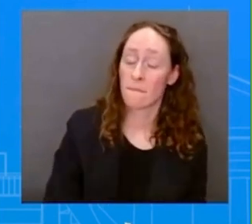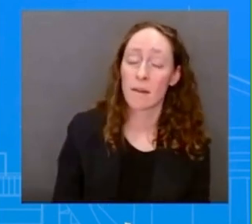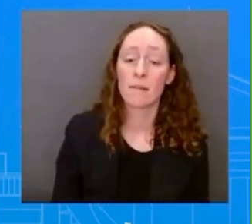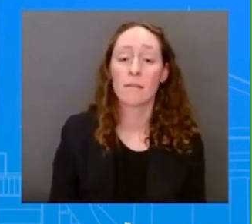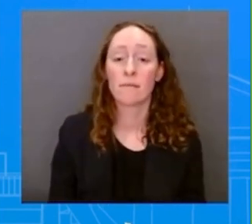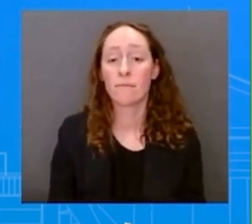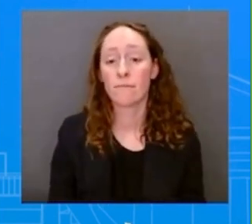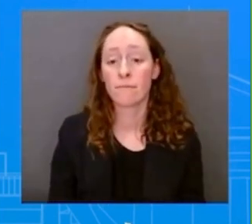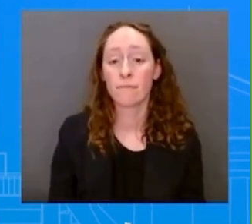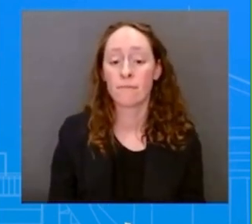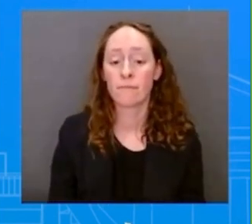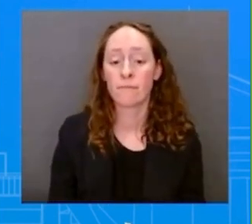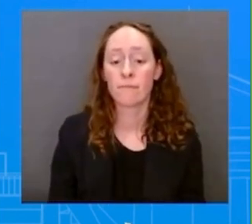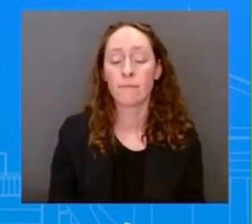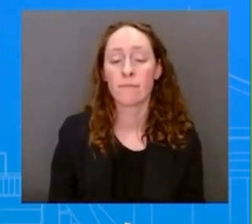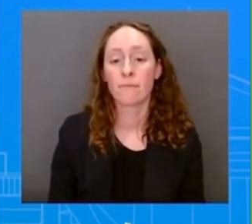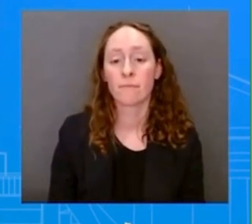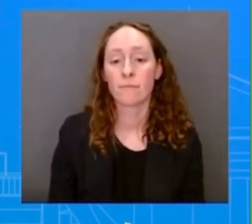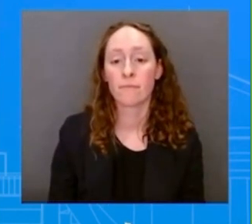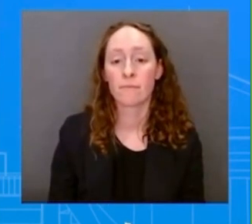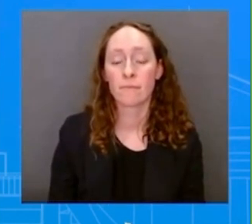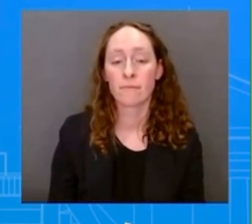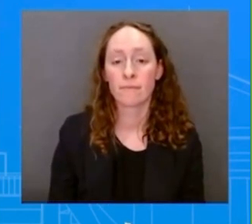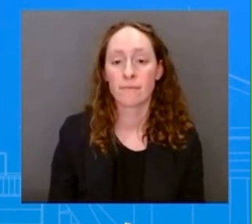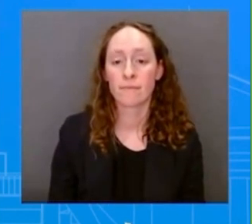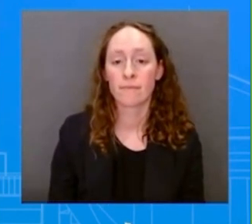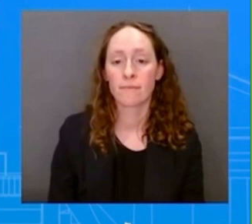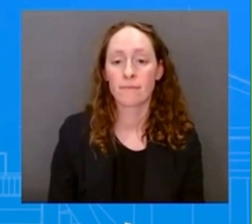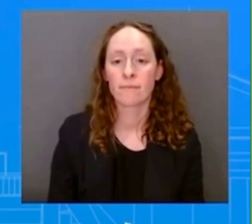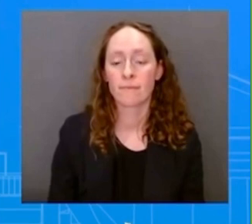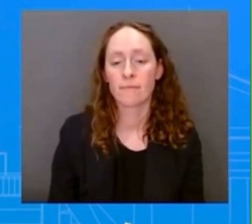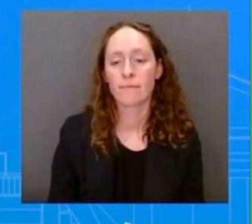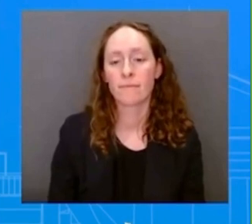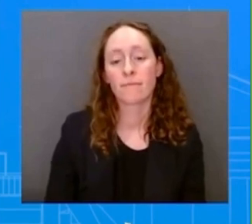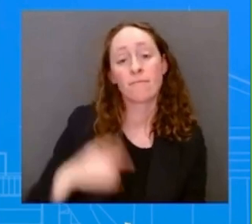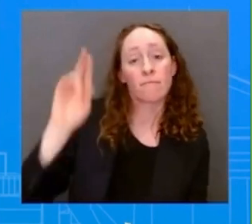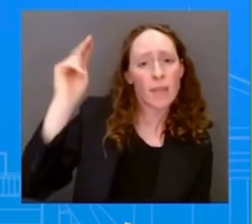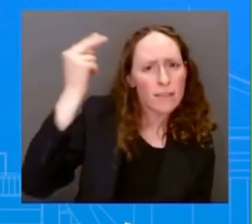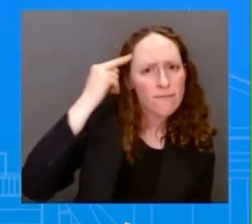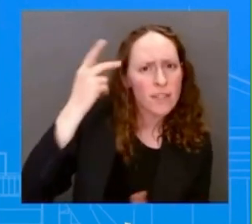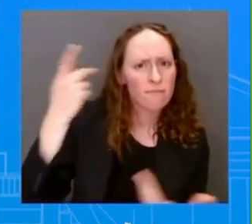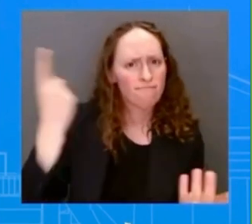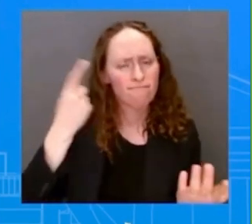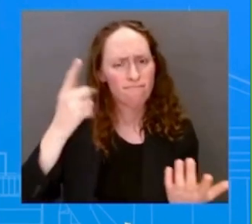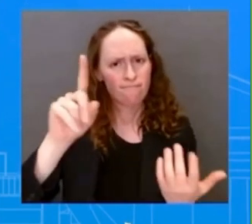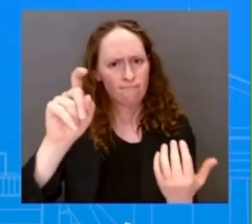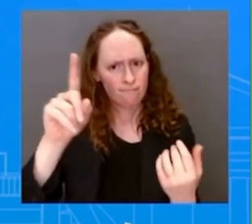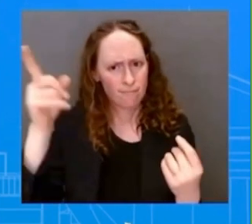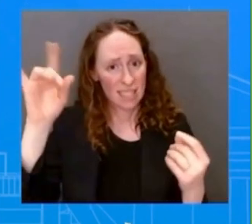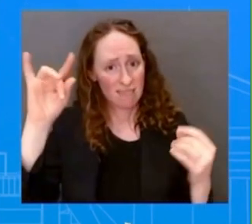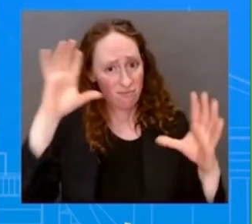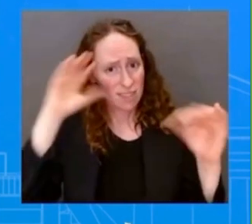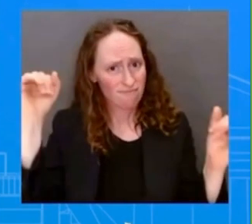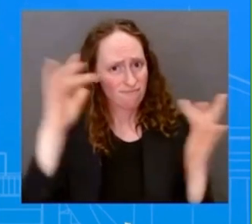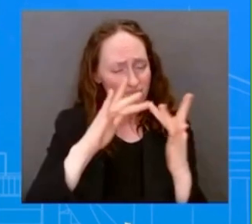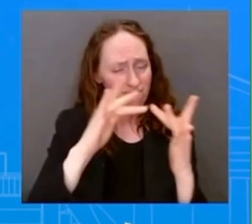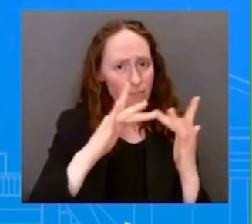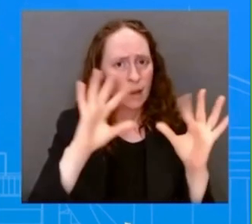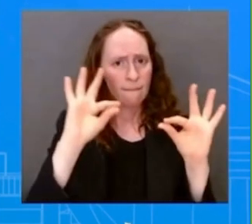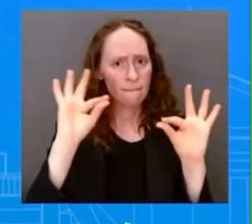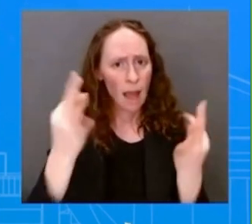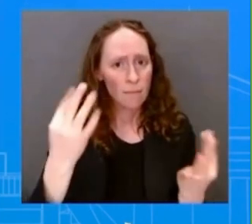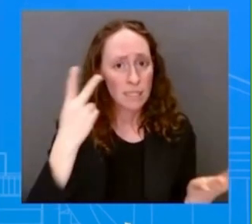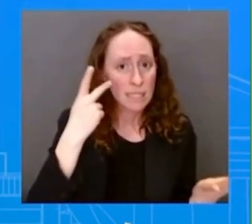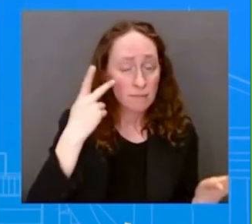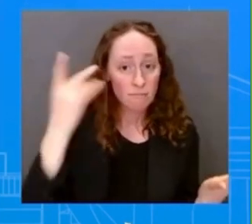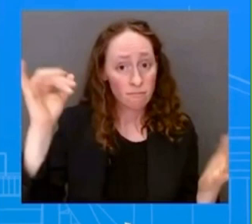trying to talk to the victims' families. Has he been able to do that? Are there any more details about when he might visit? So I don't have any, I don't have any